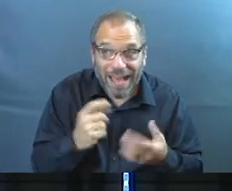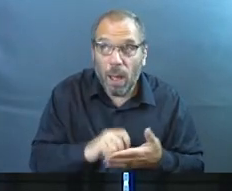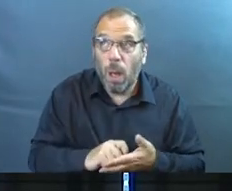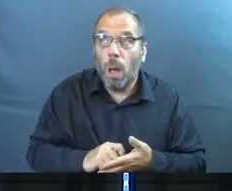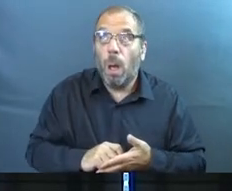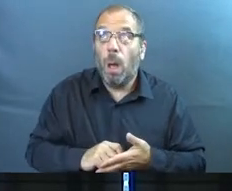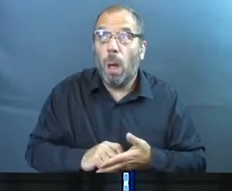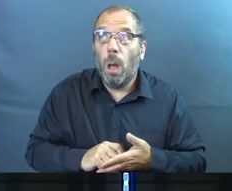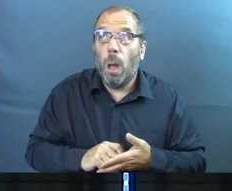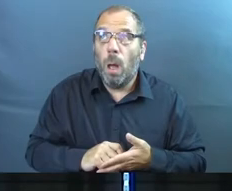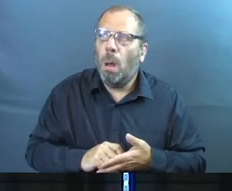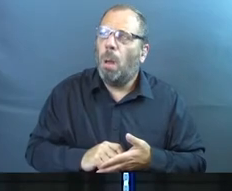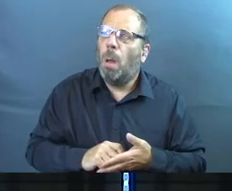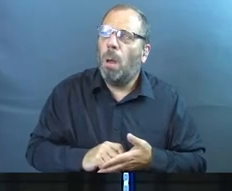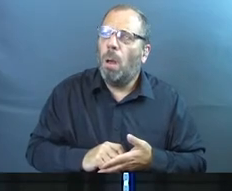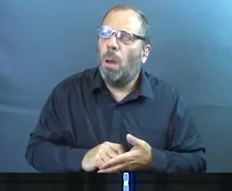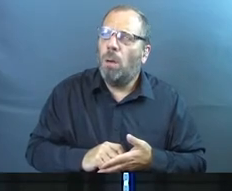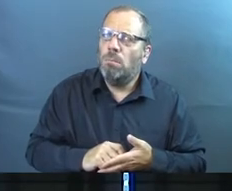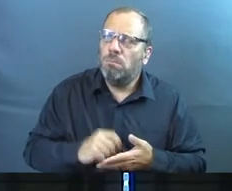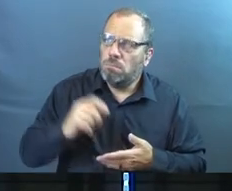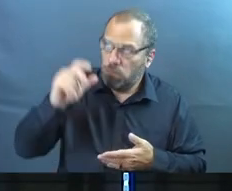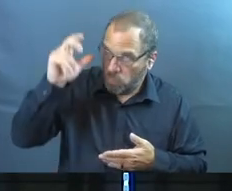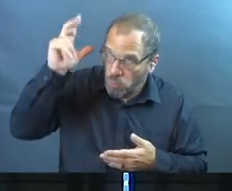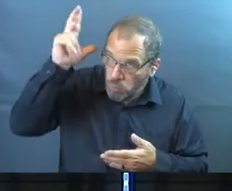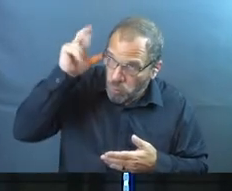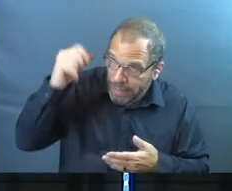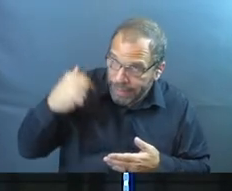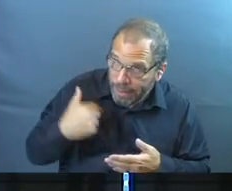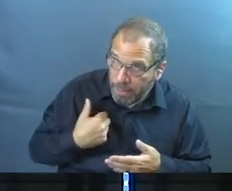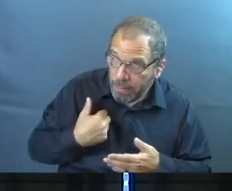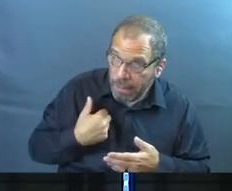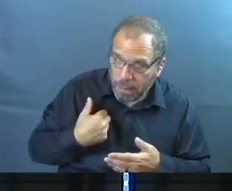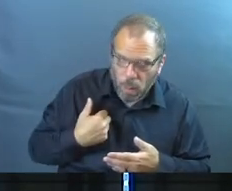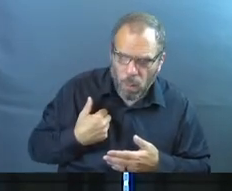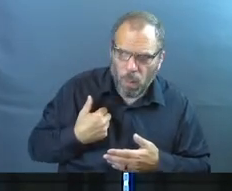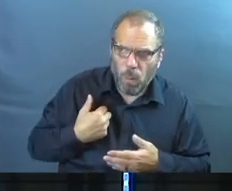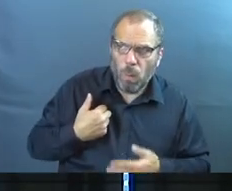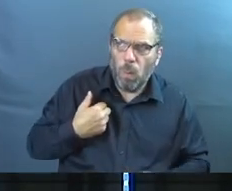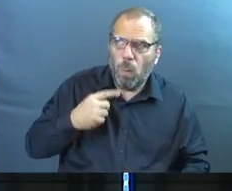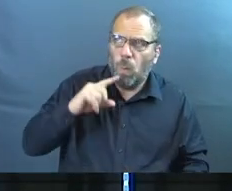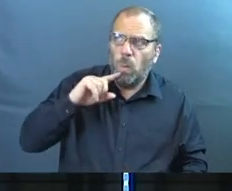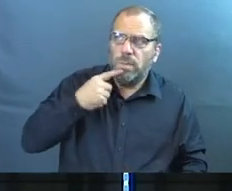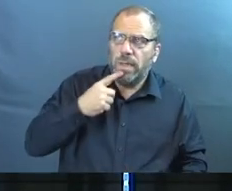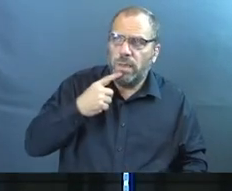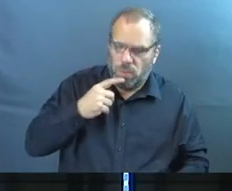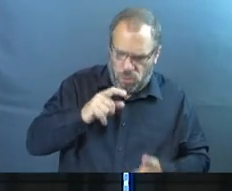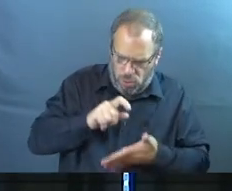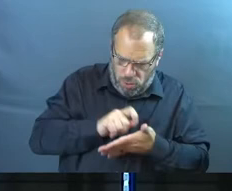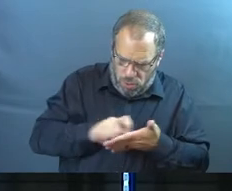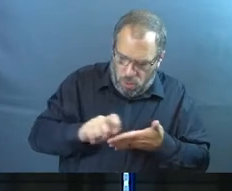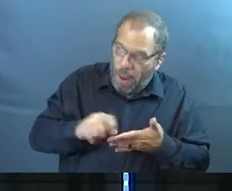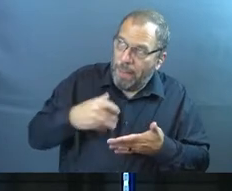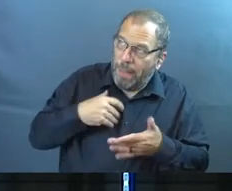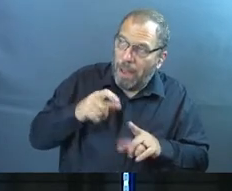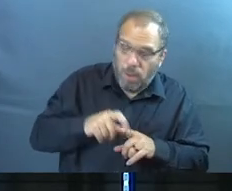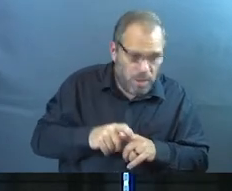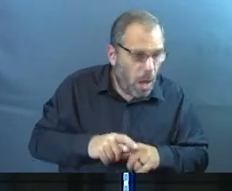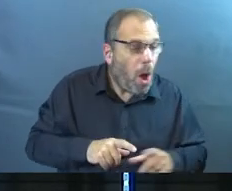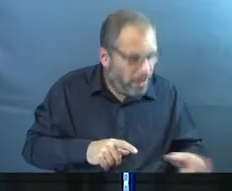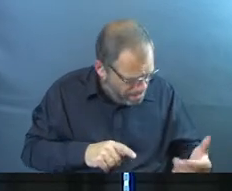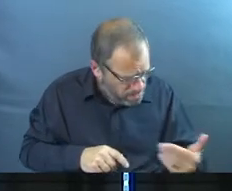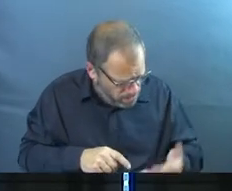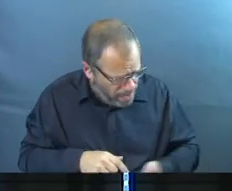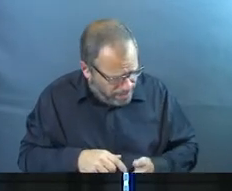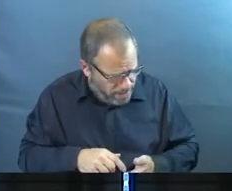realize they're being listened to. They realize that this is serious. You're going to write down my words and I wrote down what they